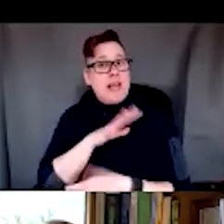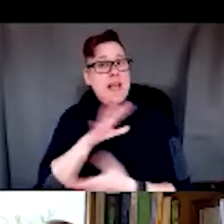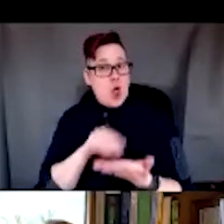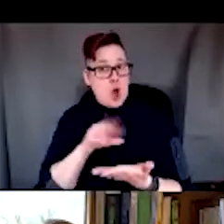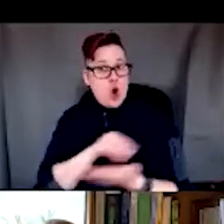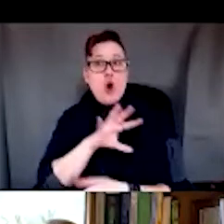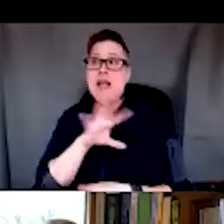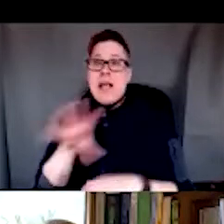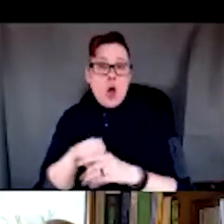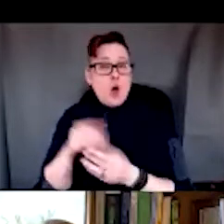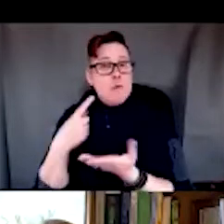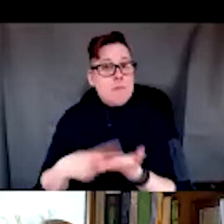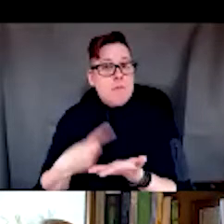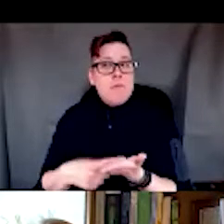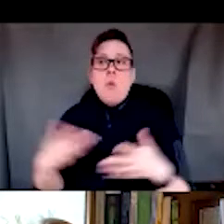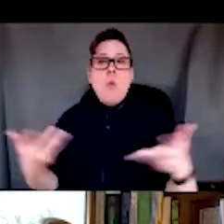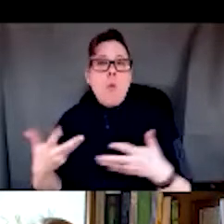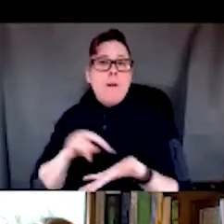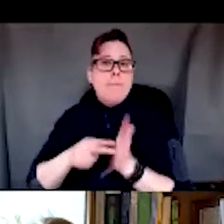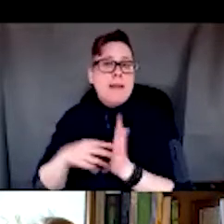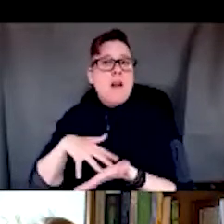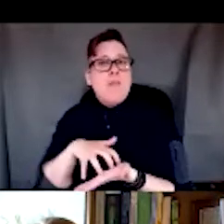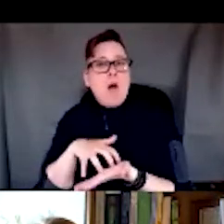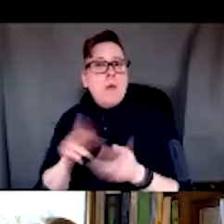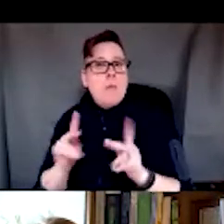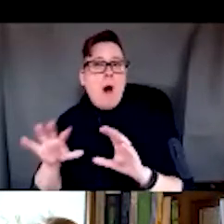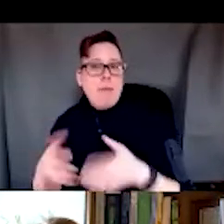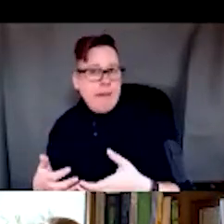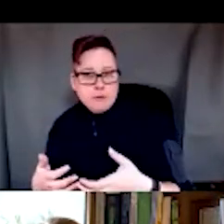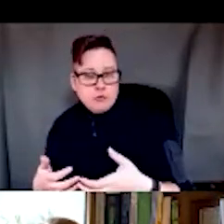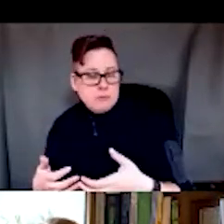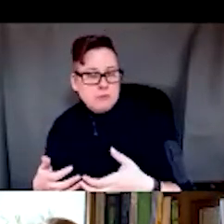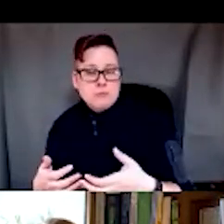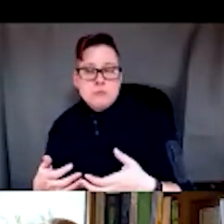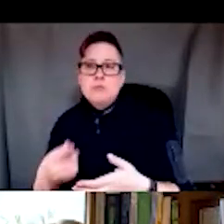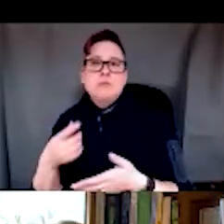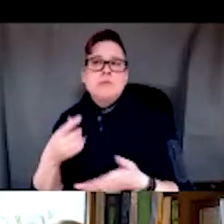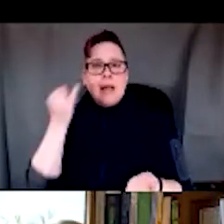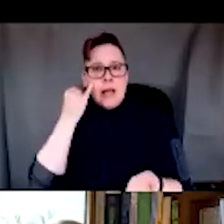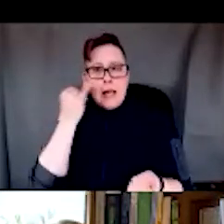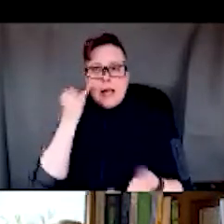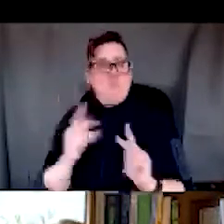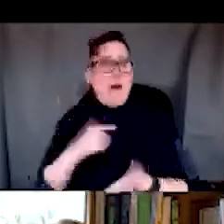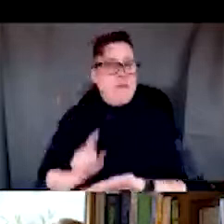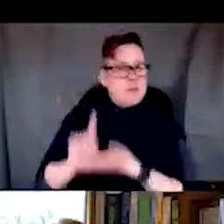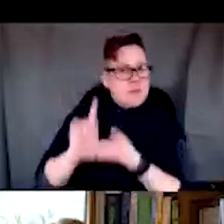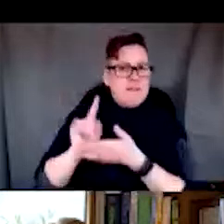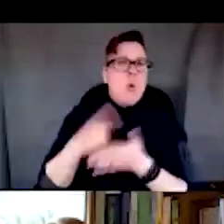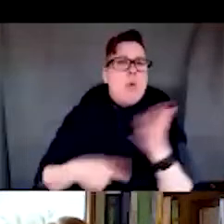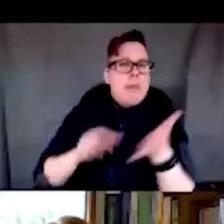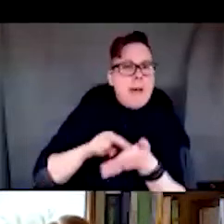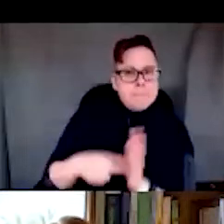talking about vulnerable populations. You know, what does it mean for those that have privilege? And how